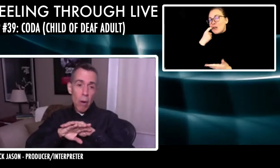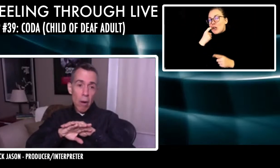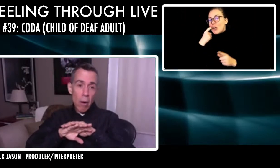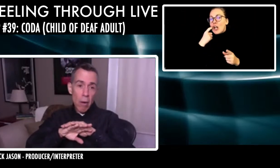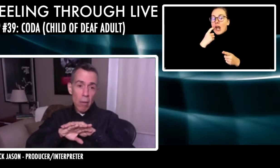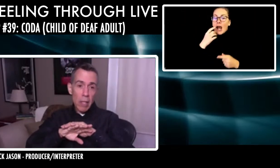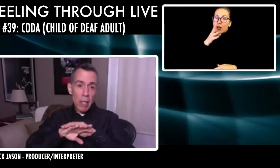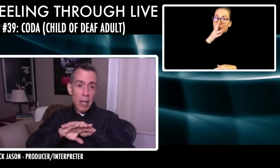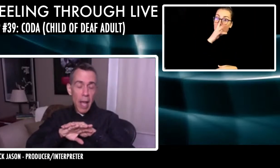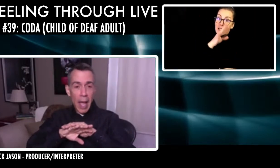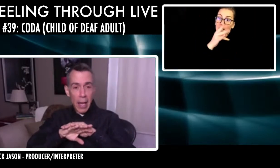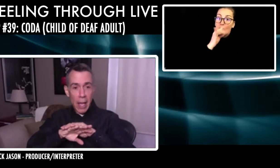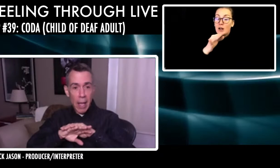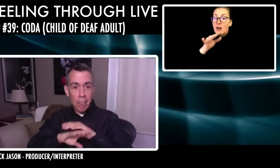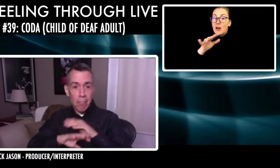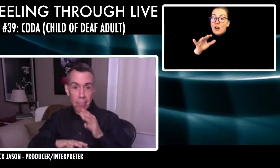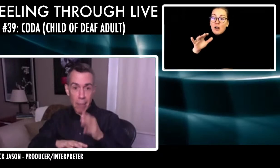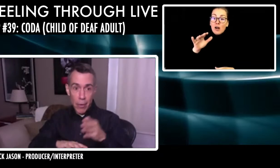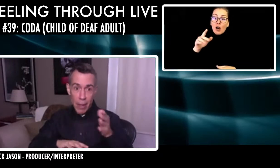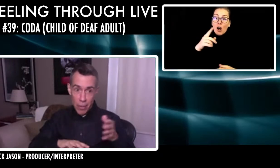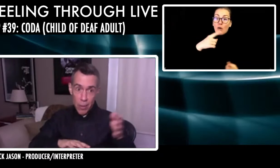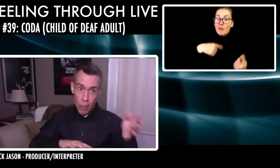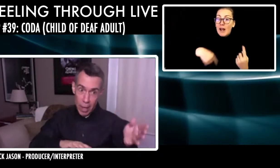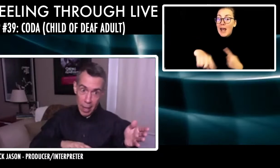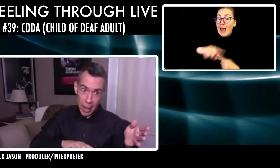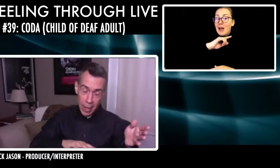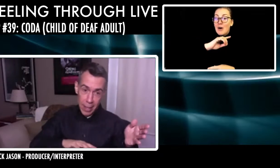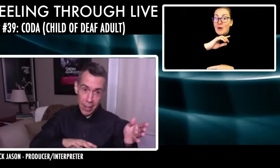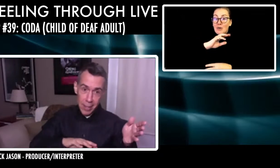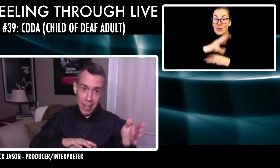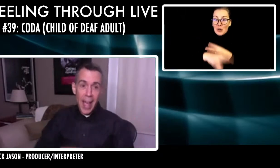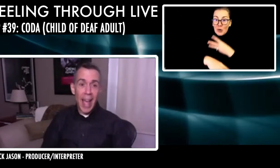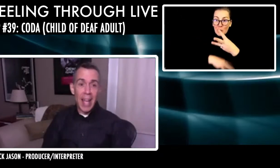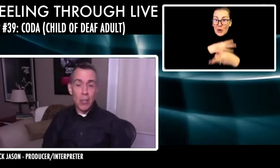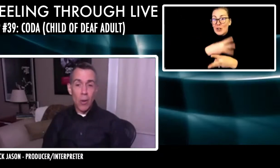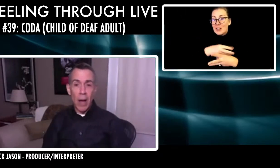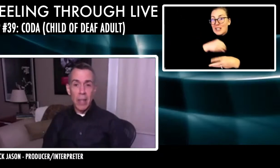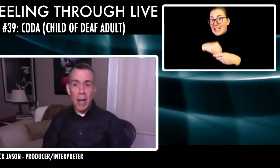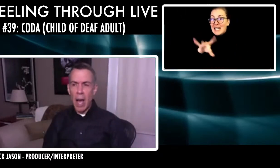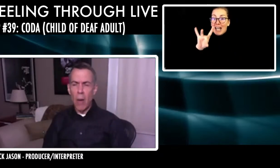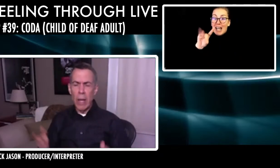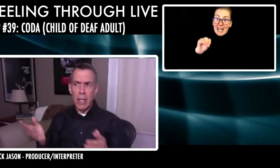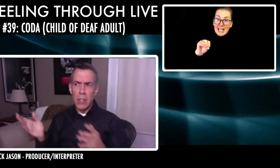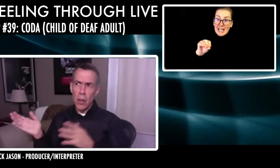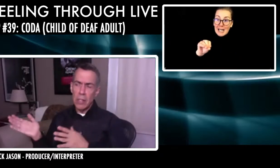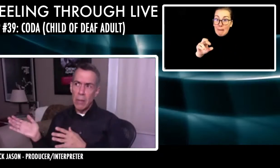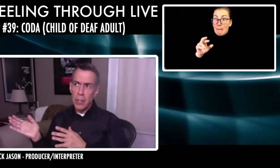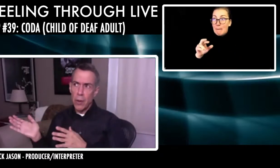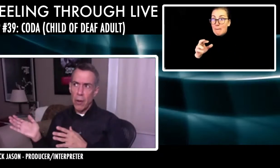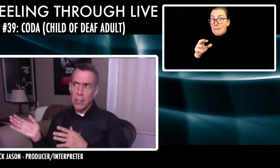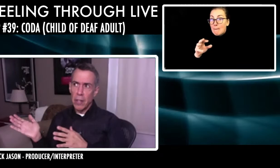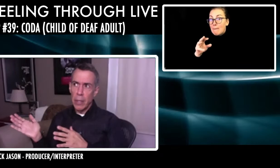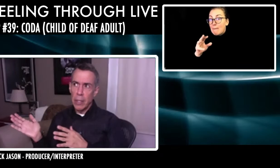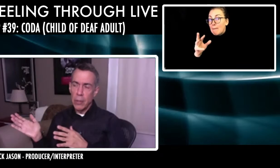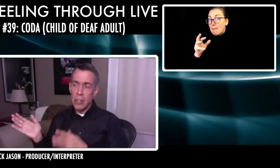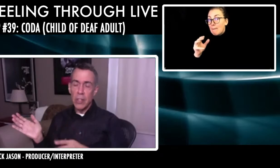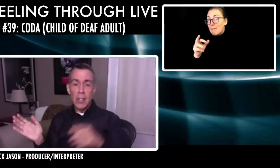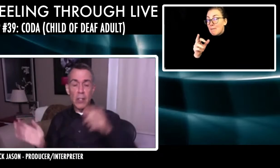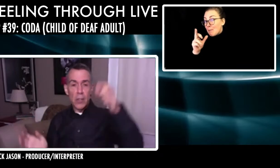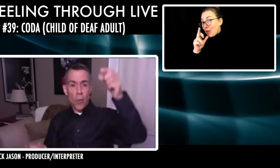world in 80 mother effing ways. And so I thought, wait, it starts out in the dark.